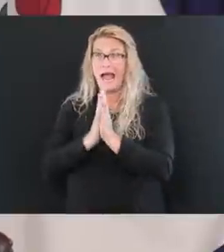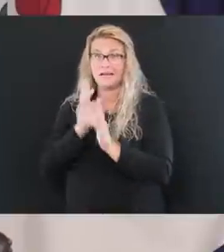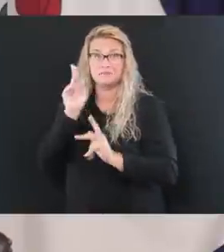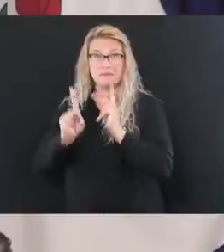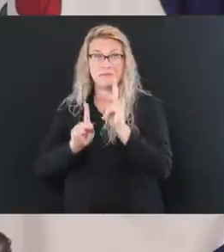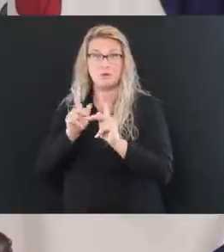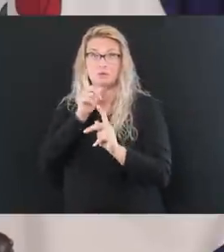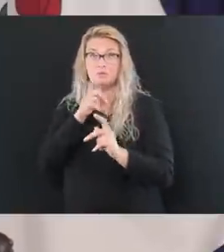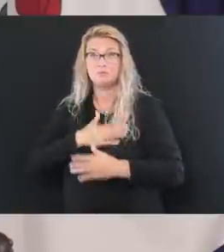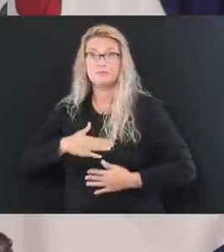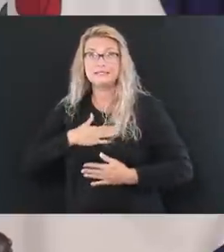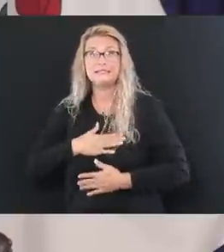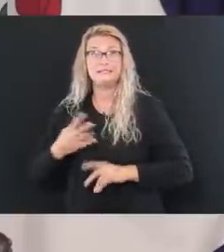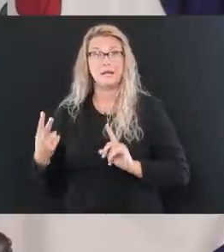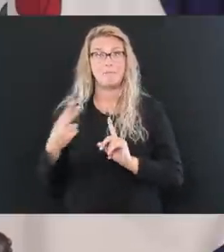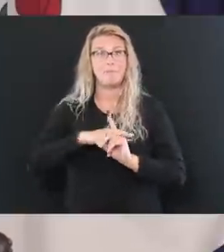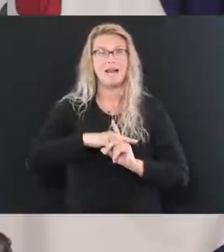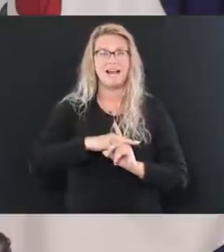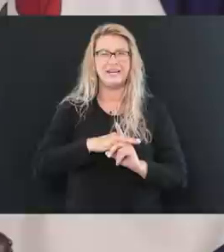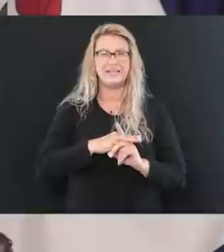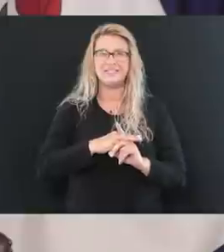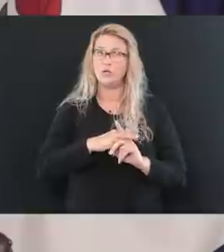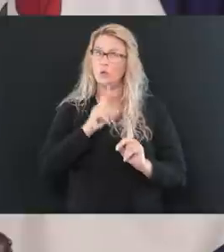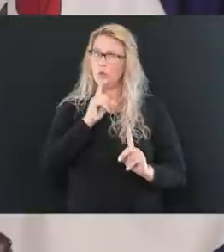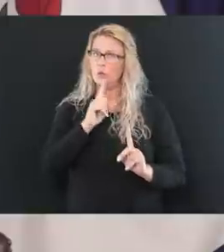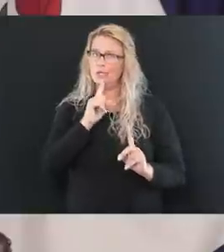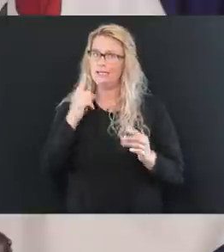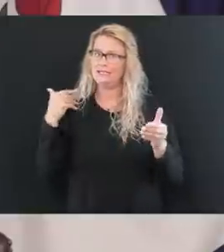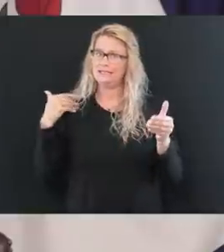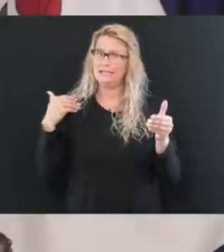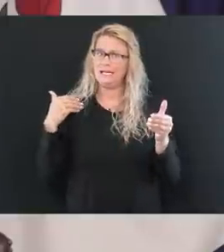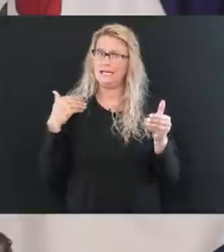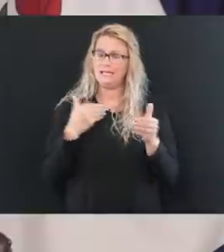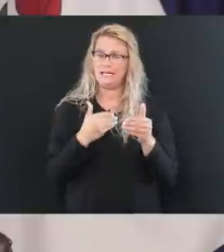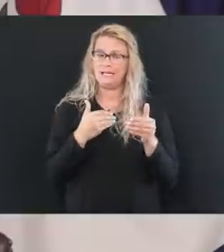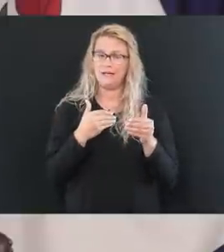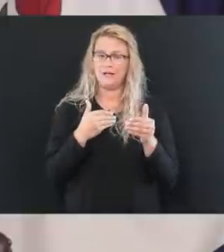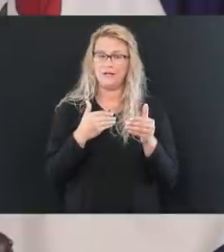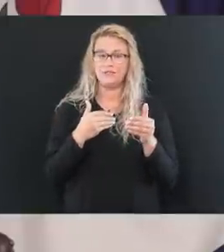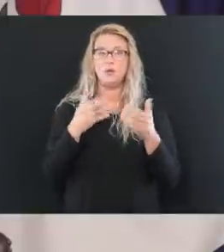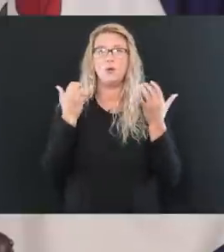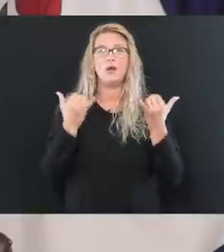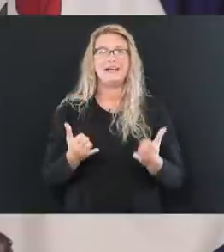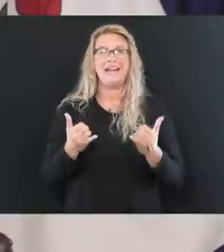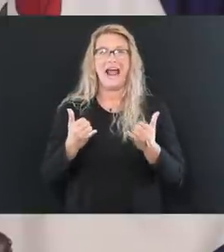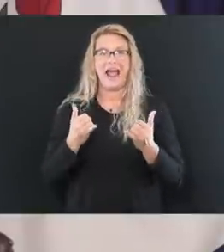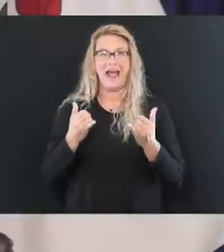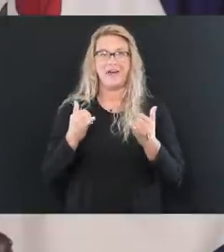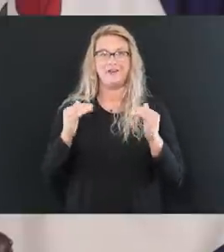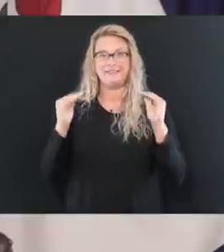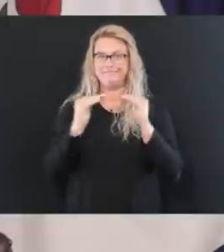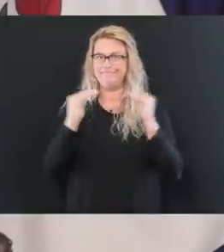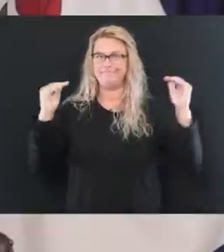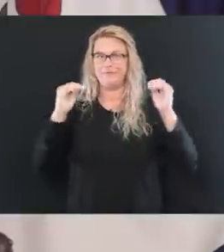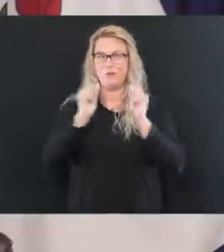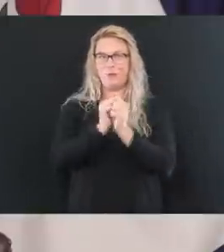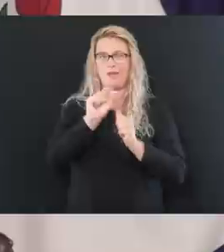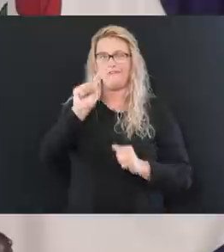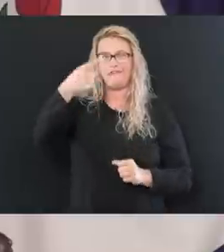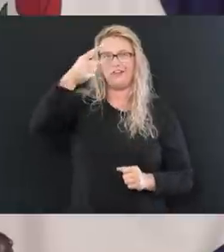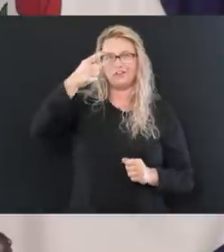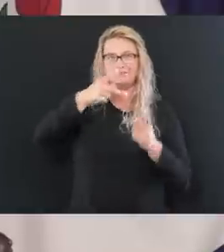apply. We're now in a dead heat, tied for first in our census with Idaho. At 99